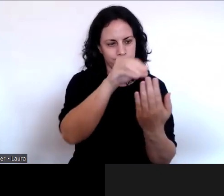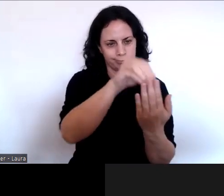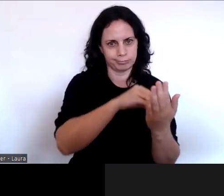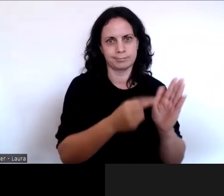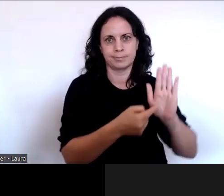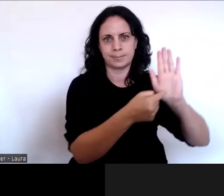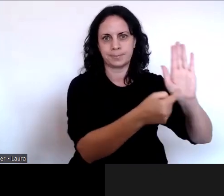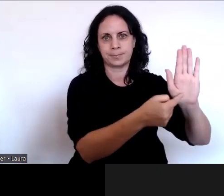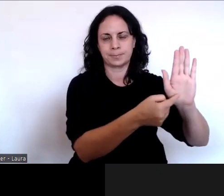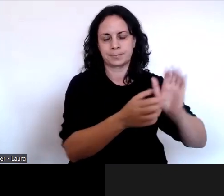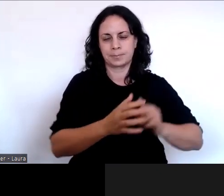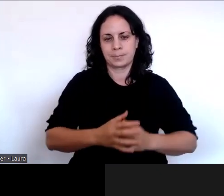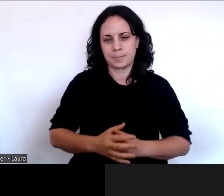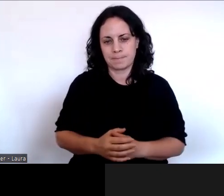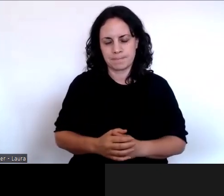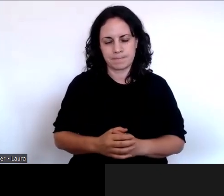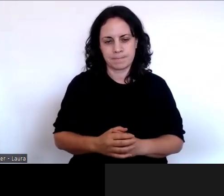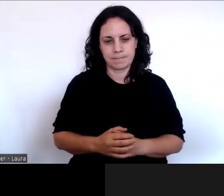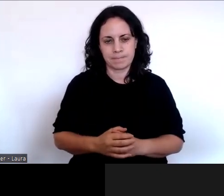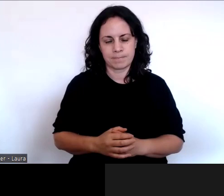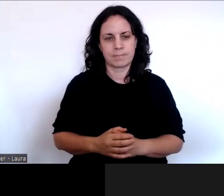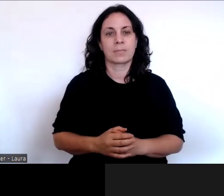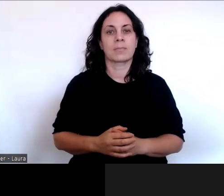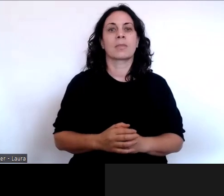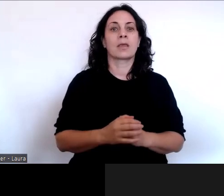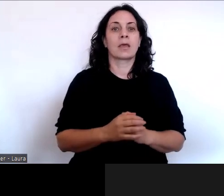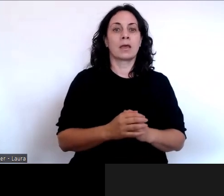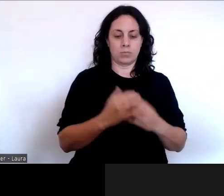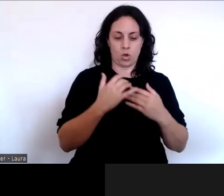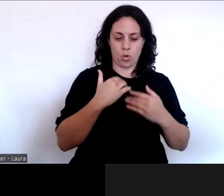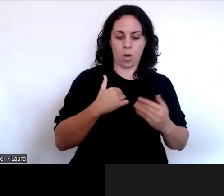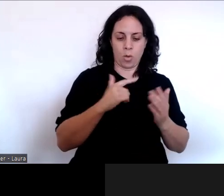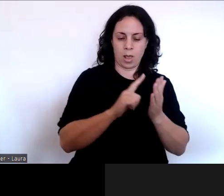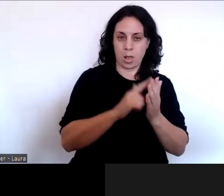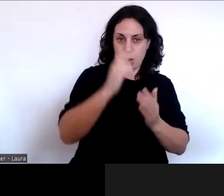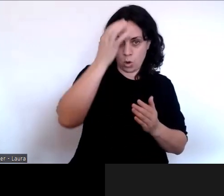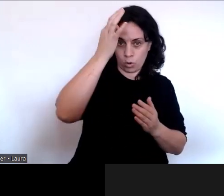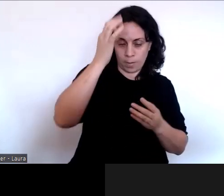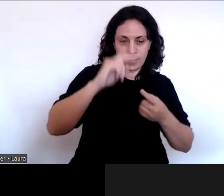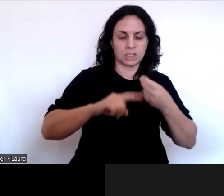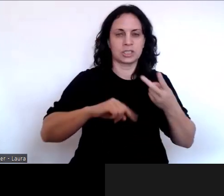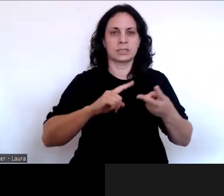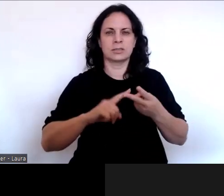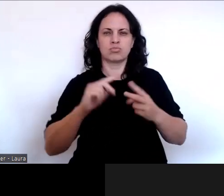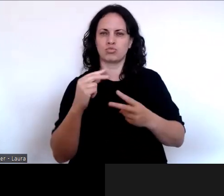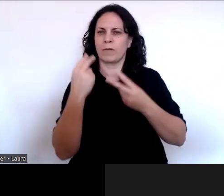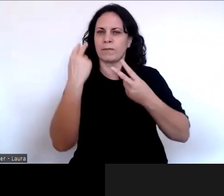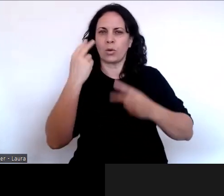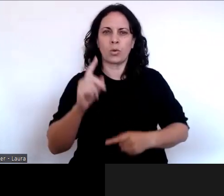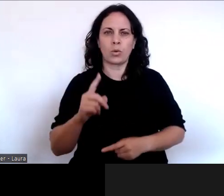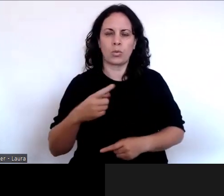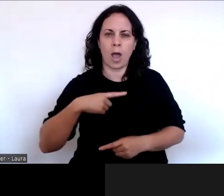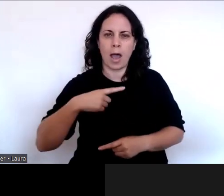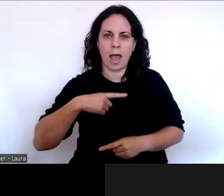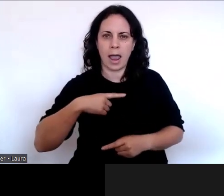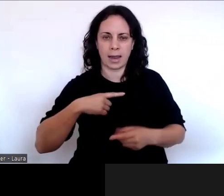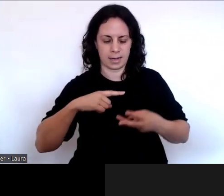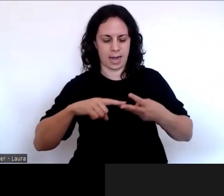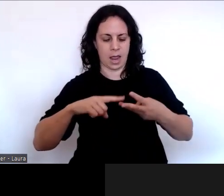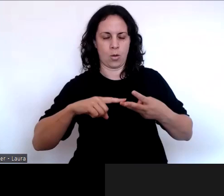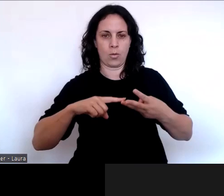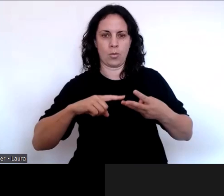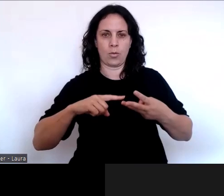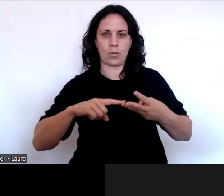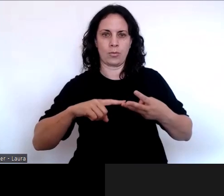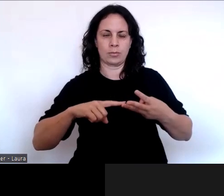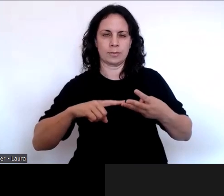So we've covered who the Law Commission is and what this review is about. So now we'll move on to the